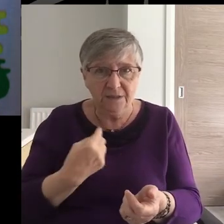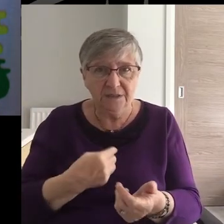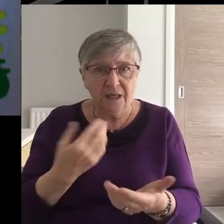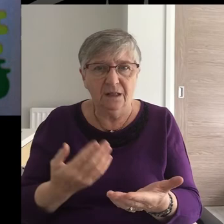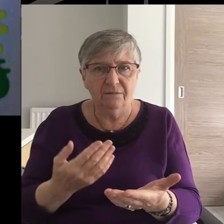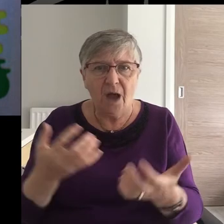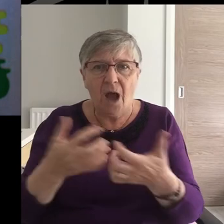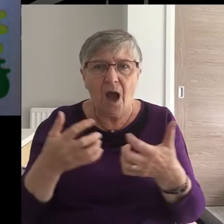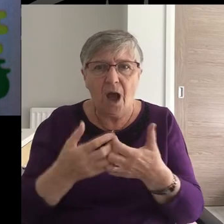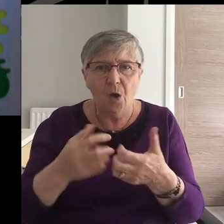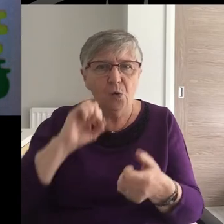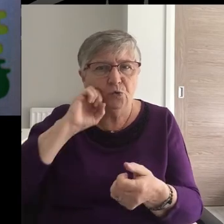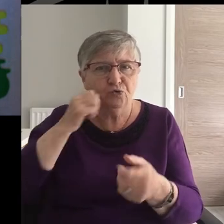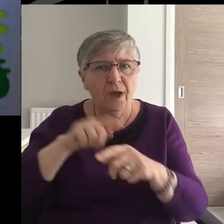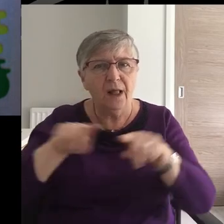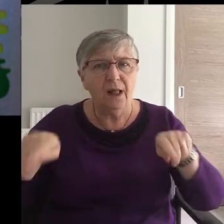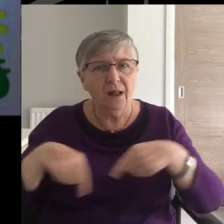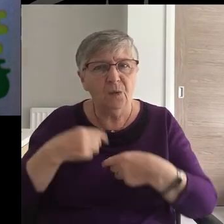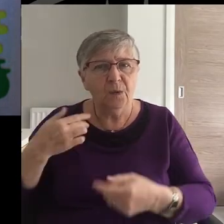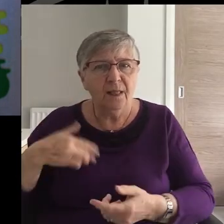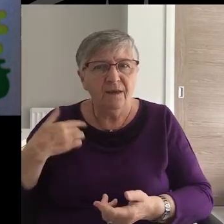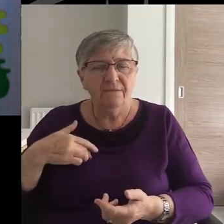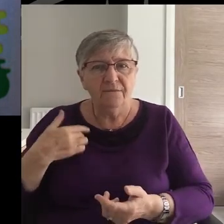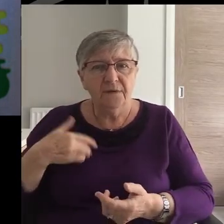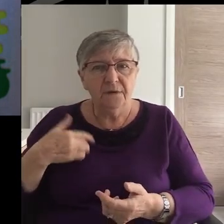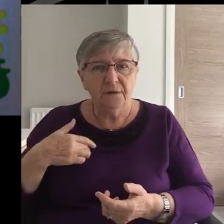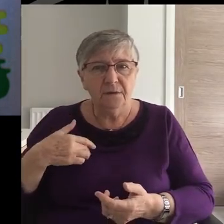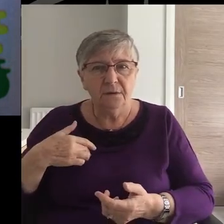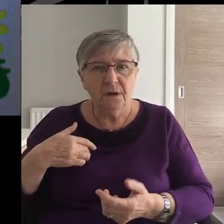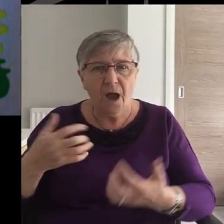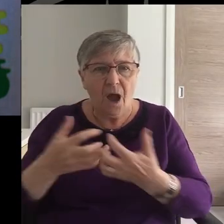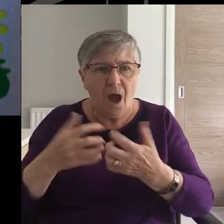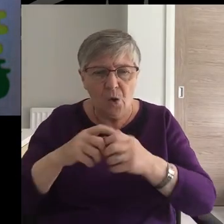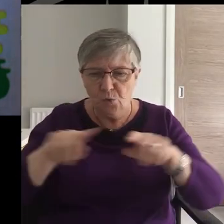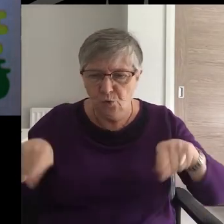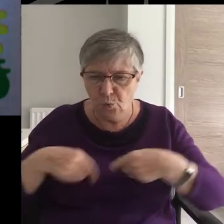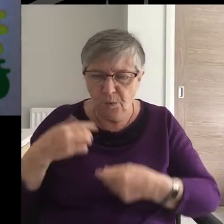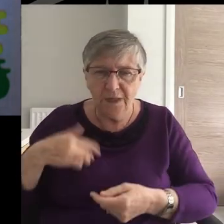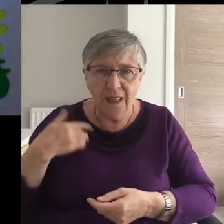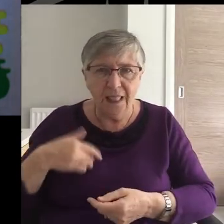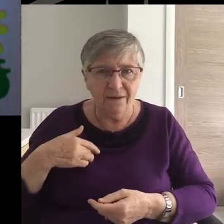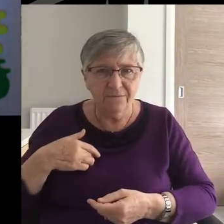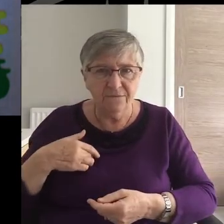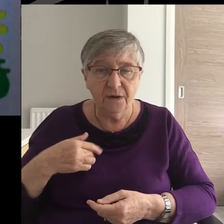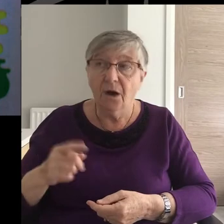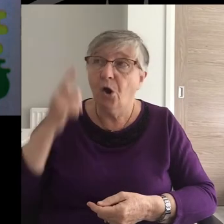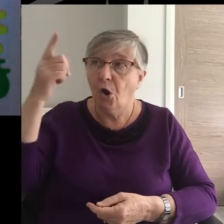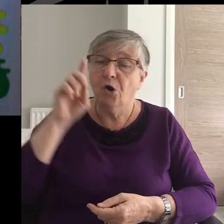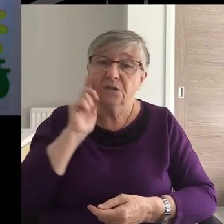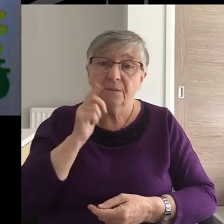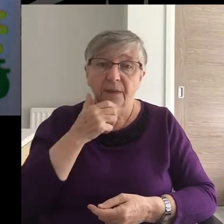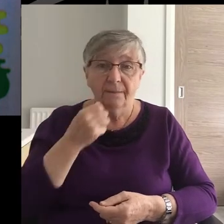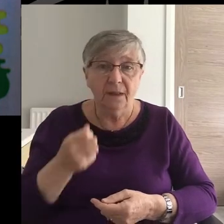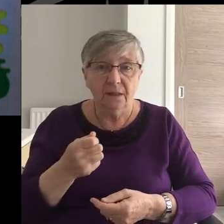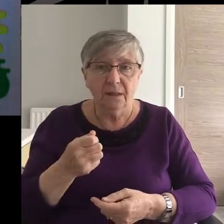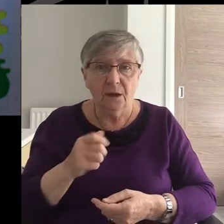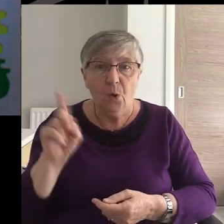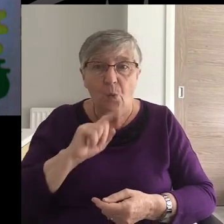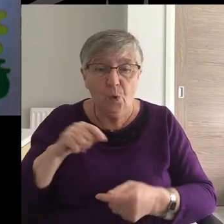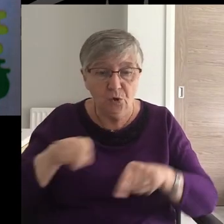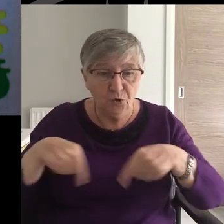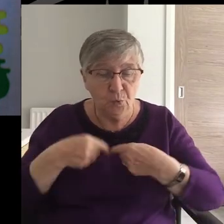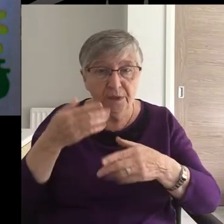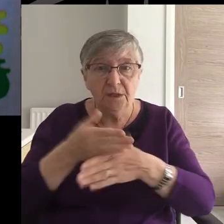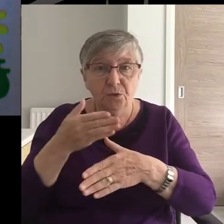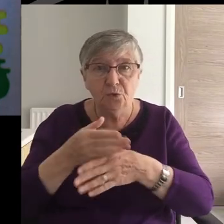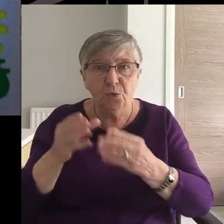how then shall we live? How do we live as God's people? What do we